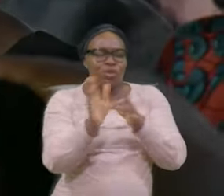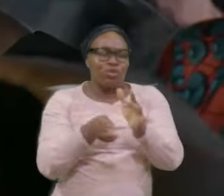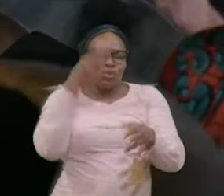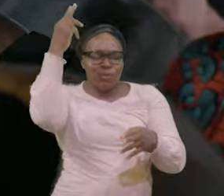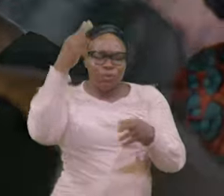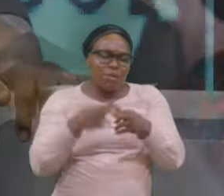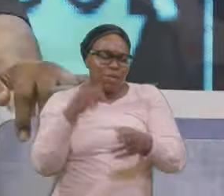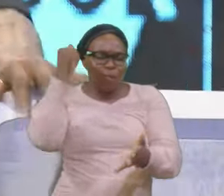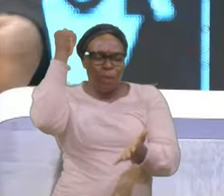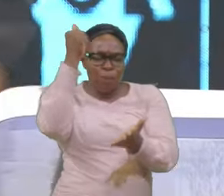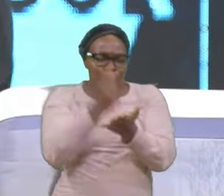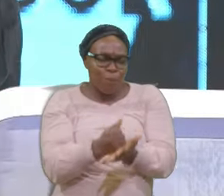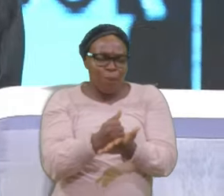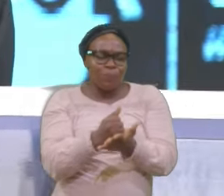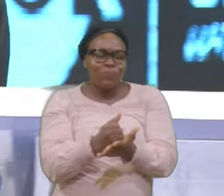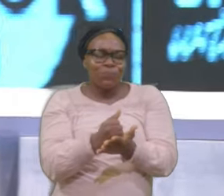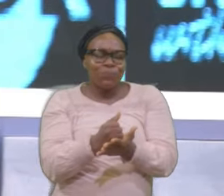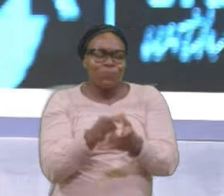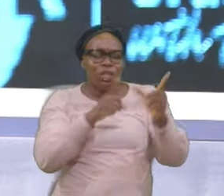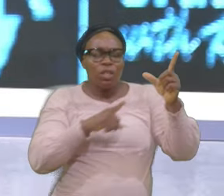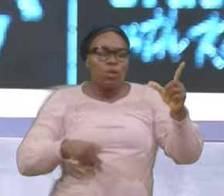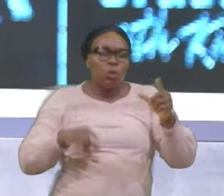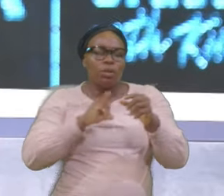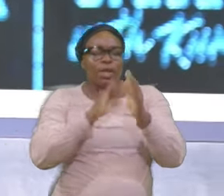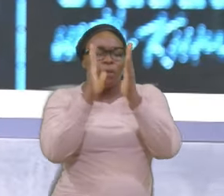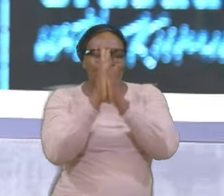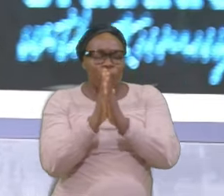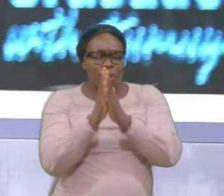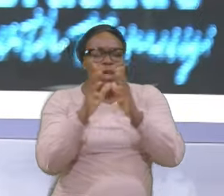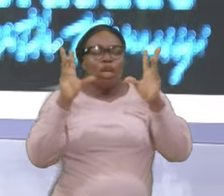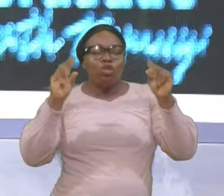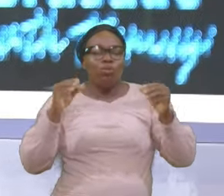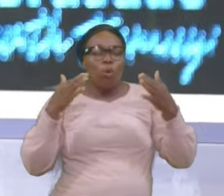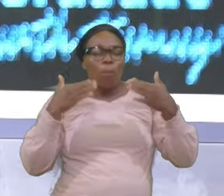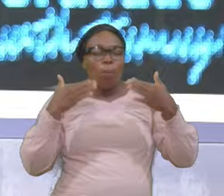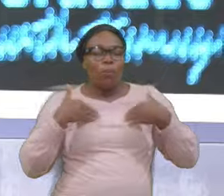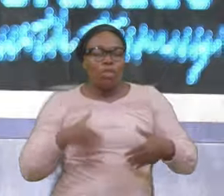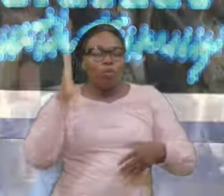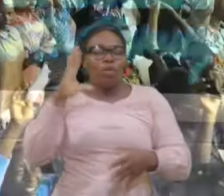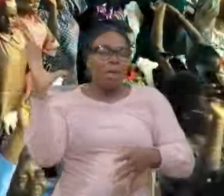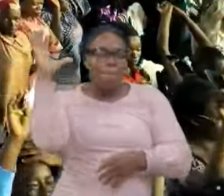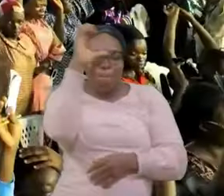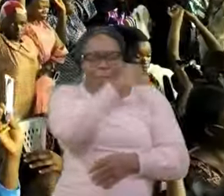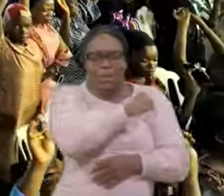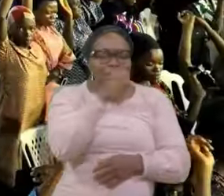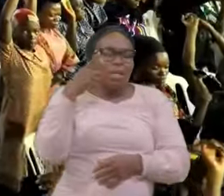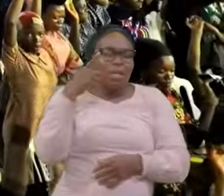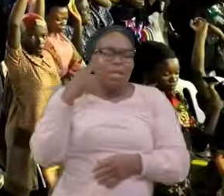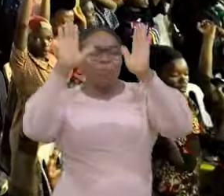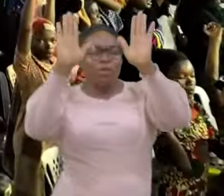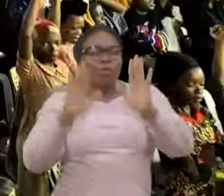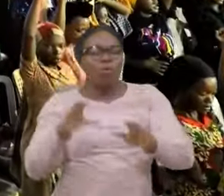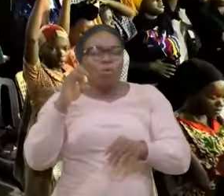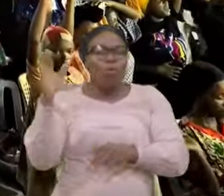Lord I Pray Nobody Will Miss The Miracle Of Mercy Tonight